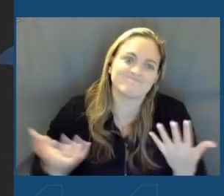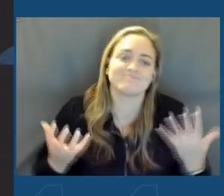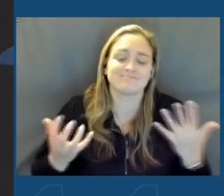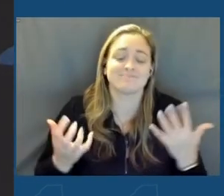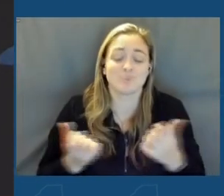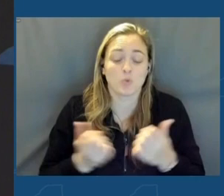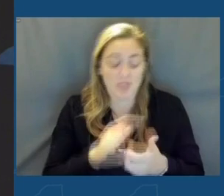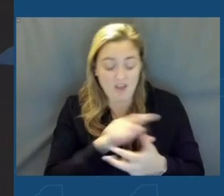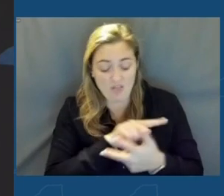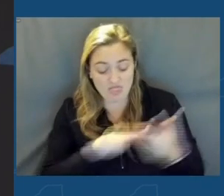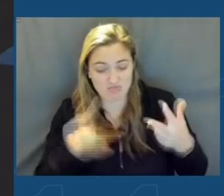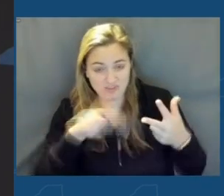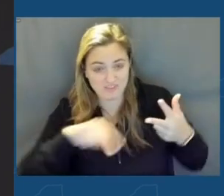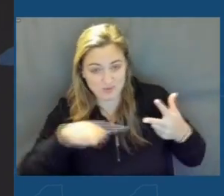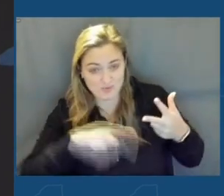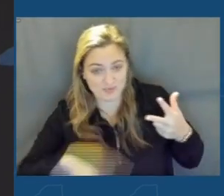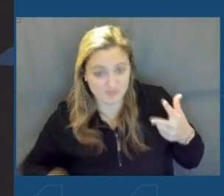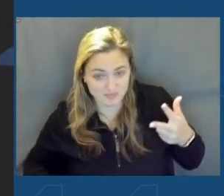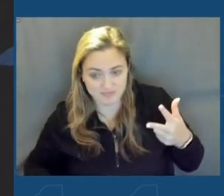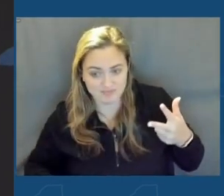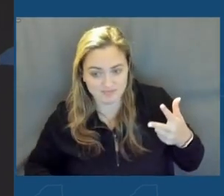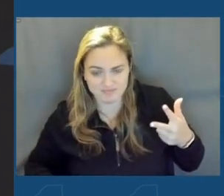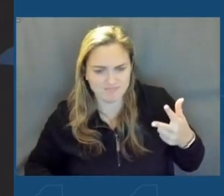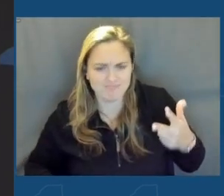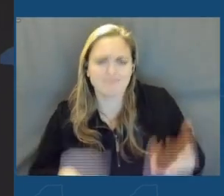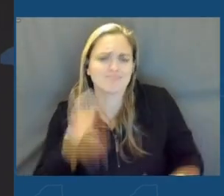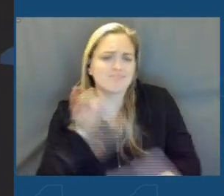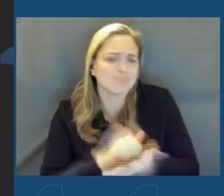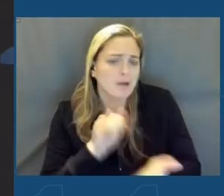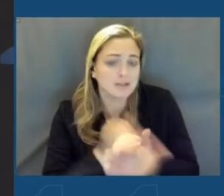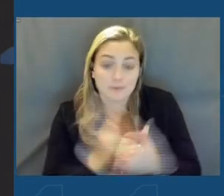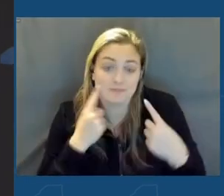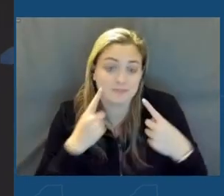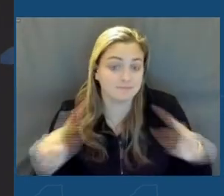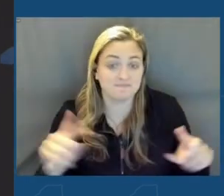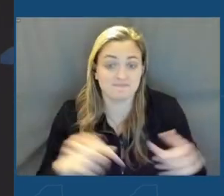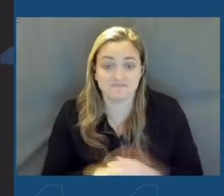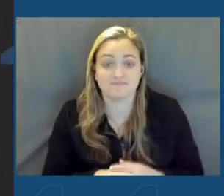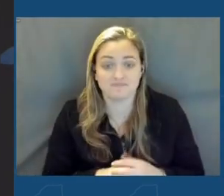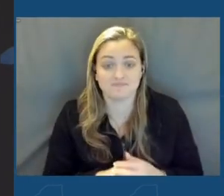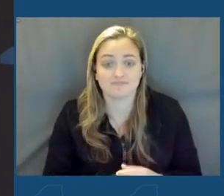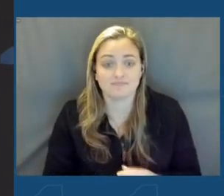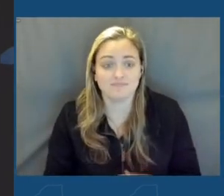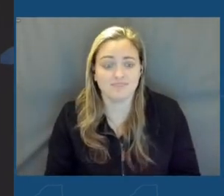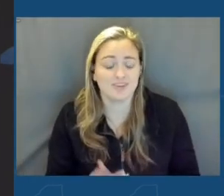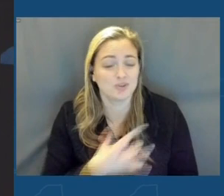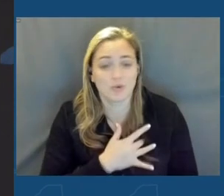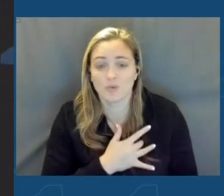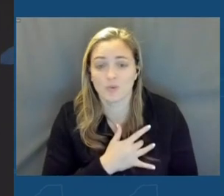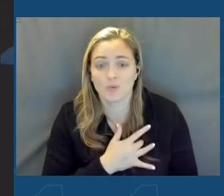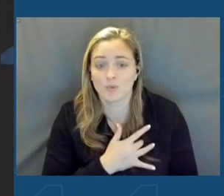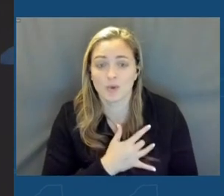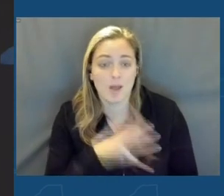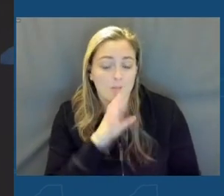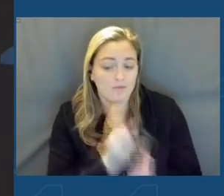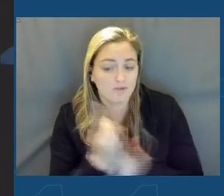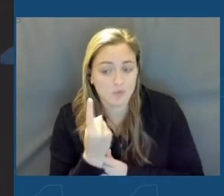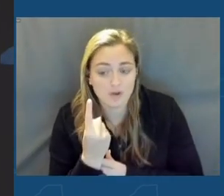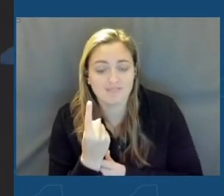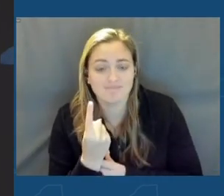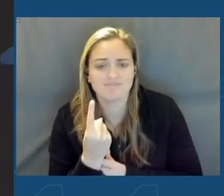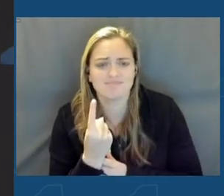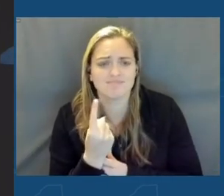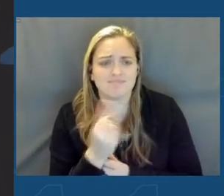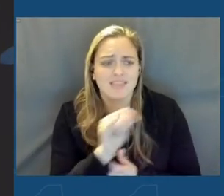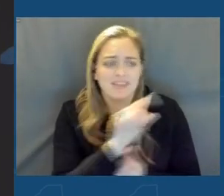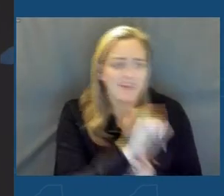the three of you, we would not be here today. And so from the bottom of my heart, speaking for everyone in Adelaide County, but